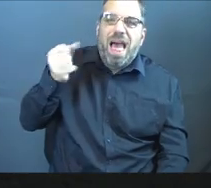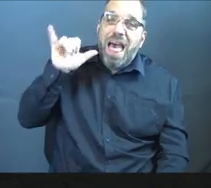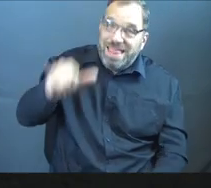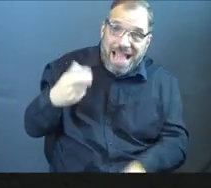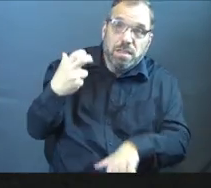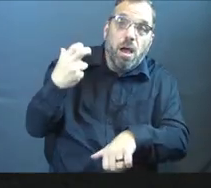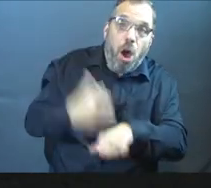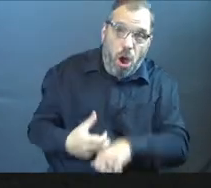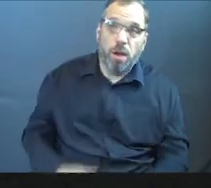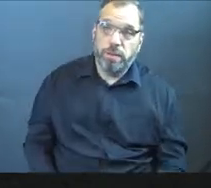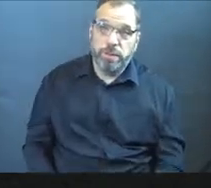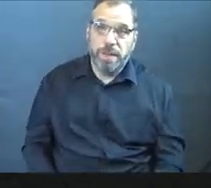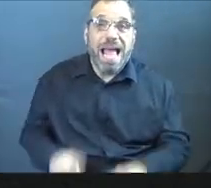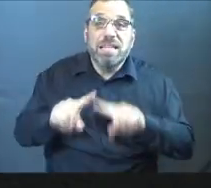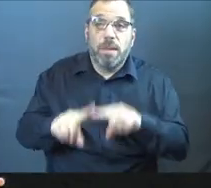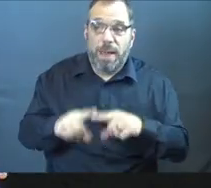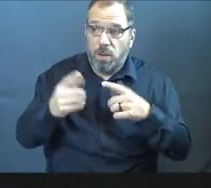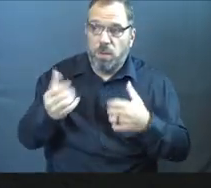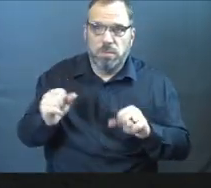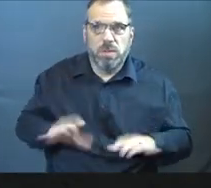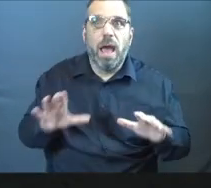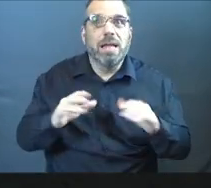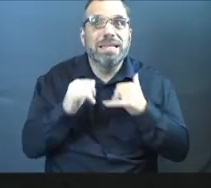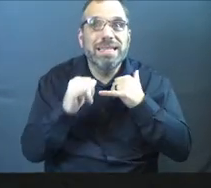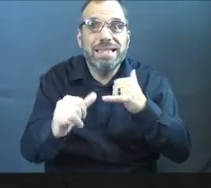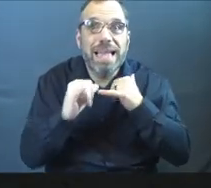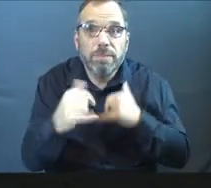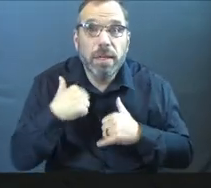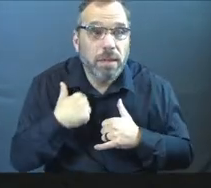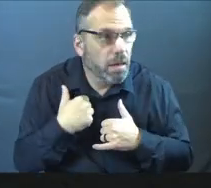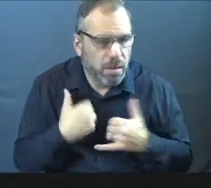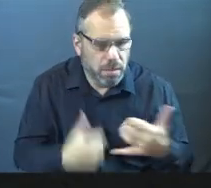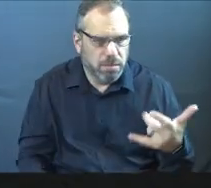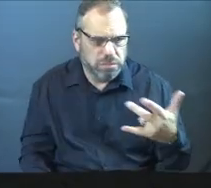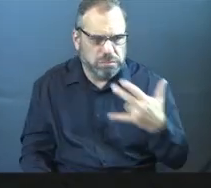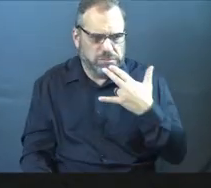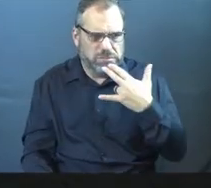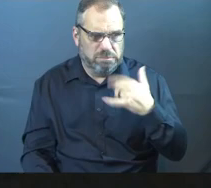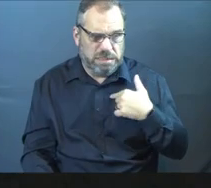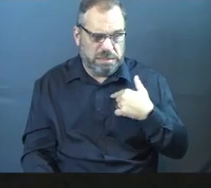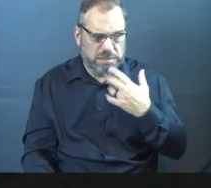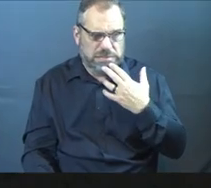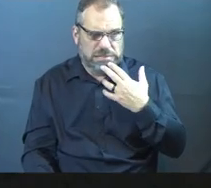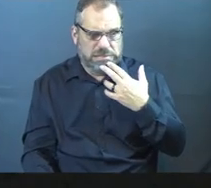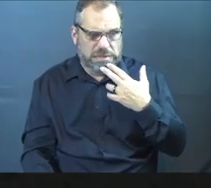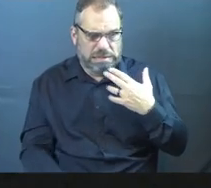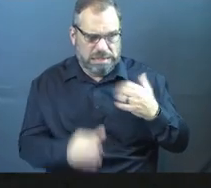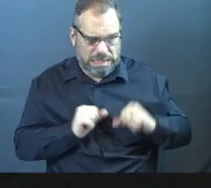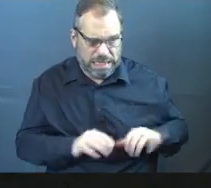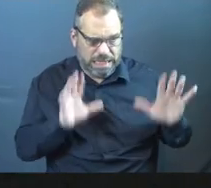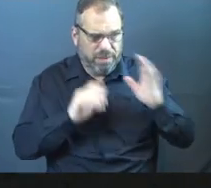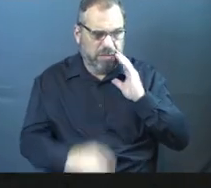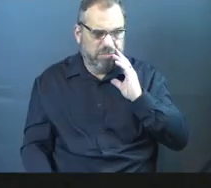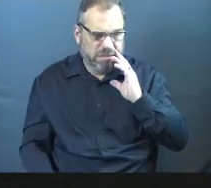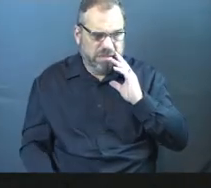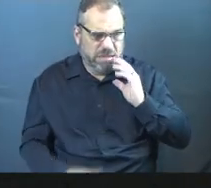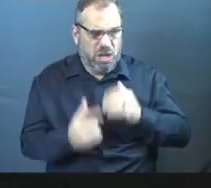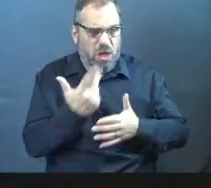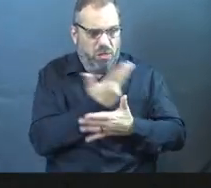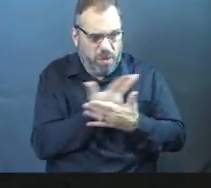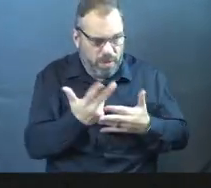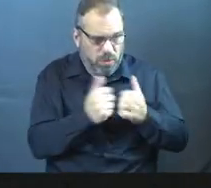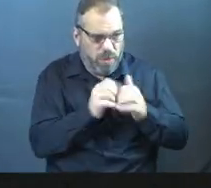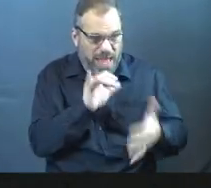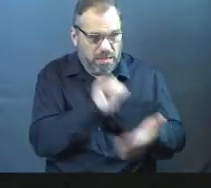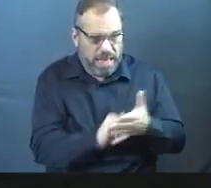That's tough. Depending on what you give up, if you're like me, you look at that thing and go, can I actually do this? Like, am I able to get to these next 21 days